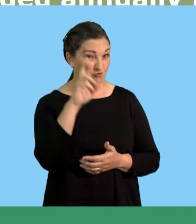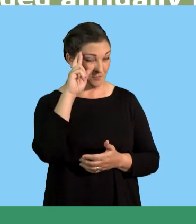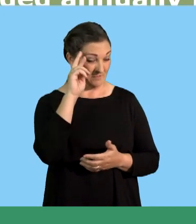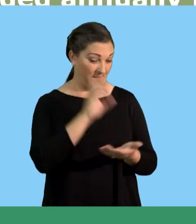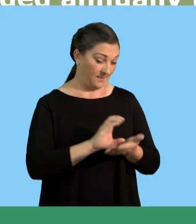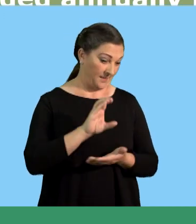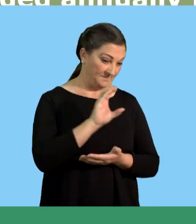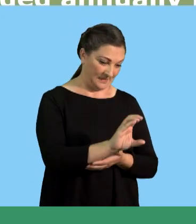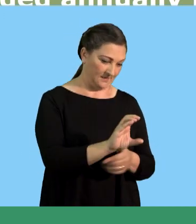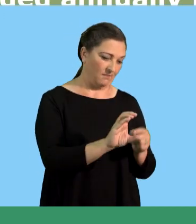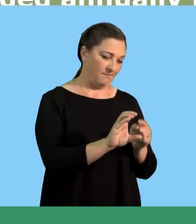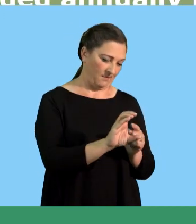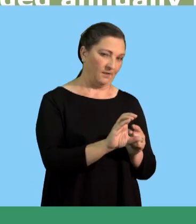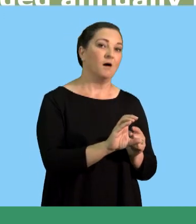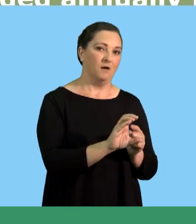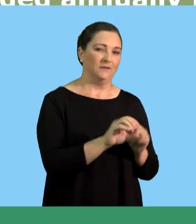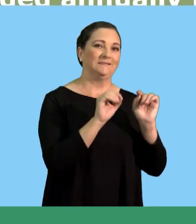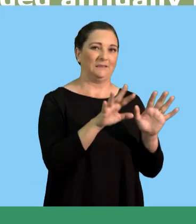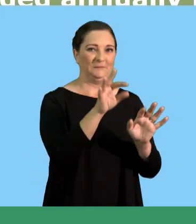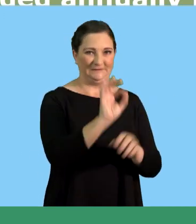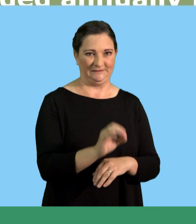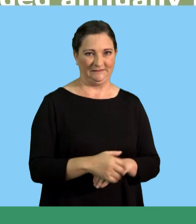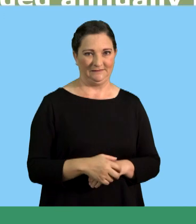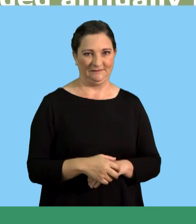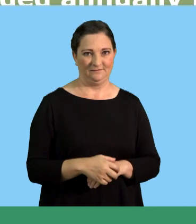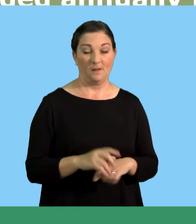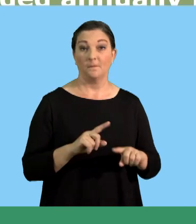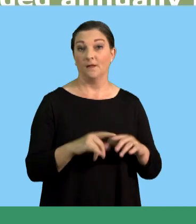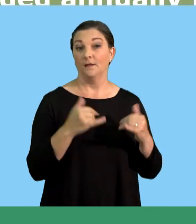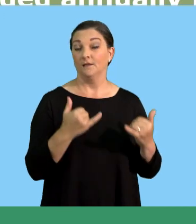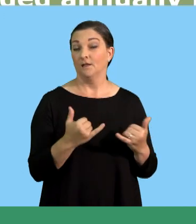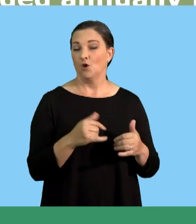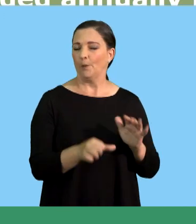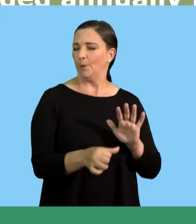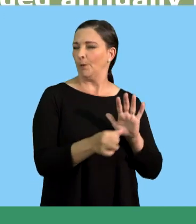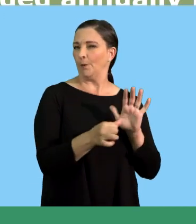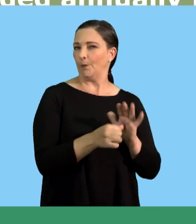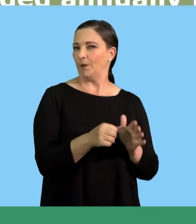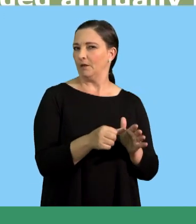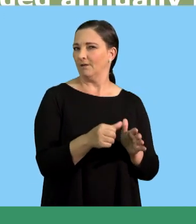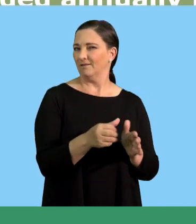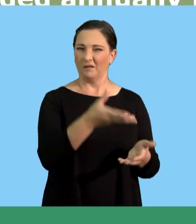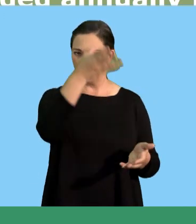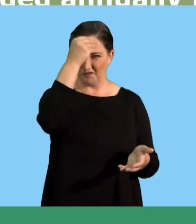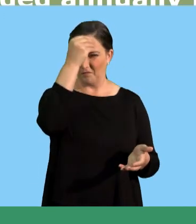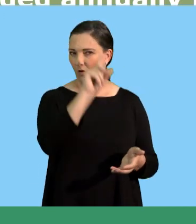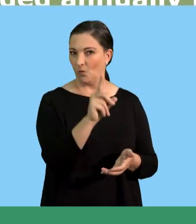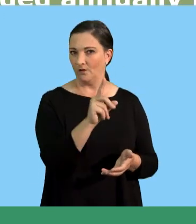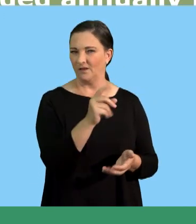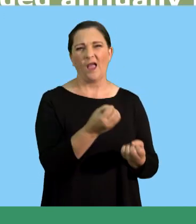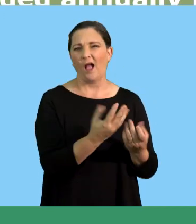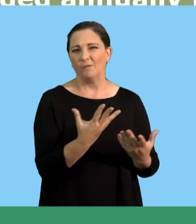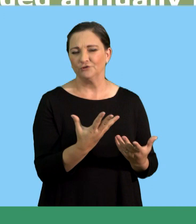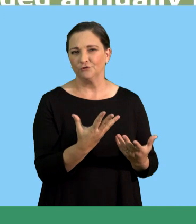invested, remember, 7,000. Fixed deposit, 10%. So we need to take the most important information